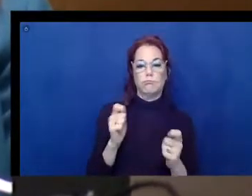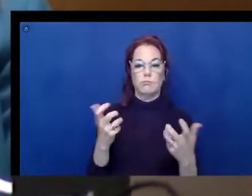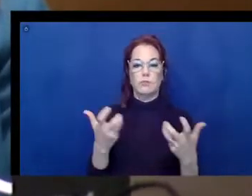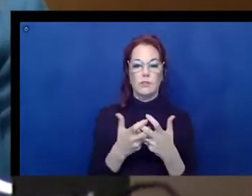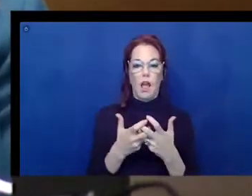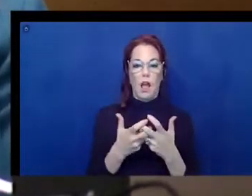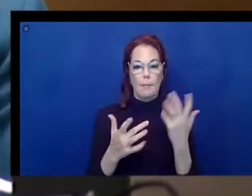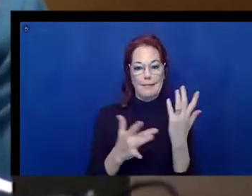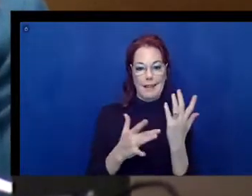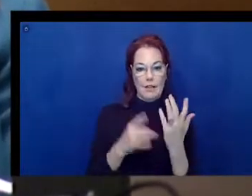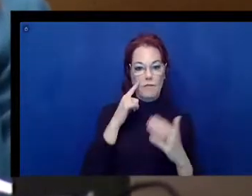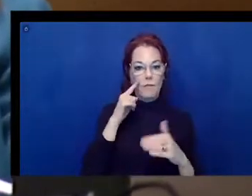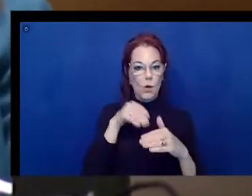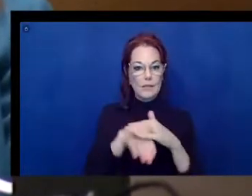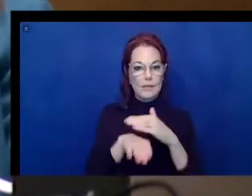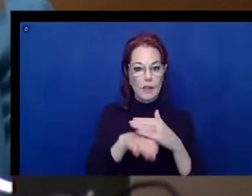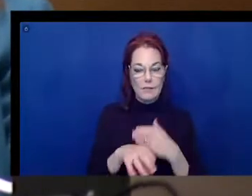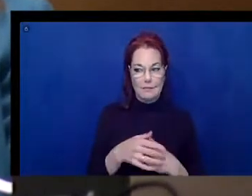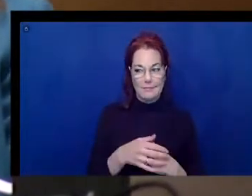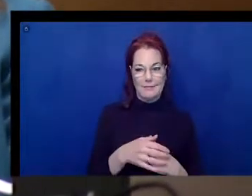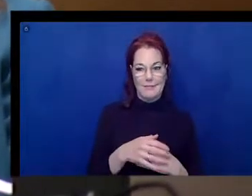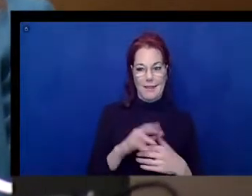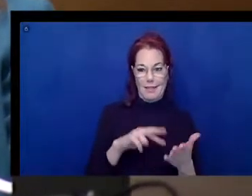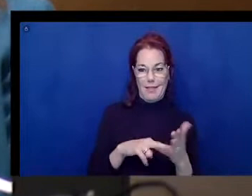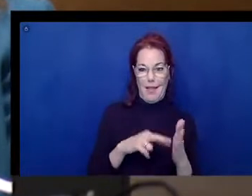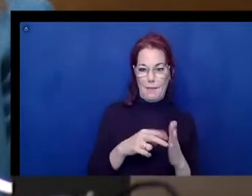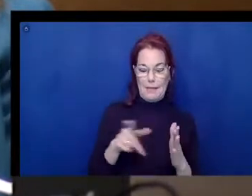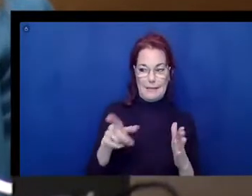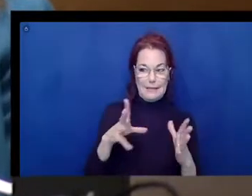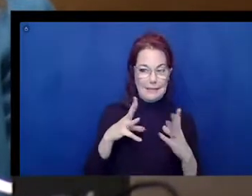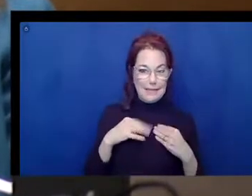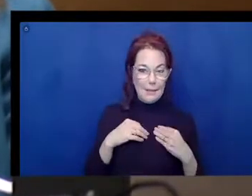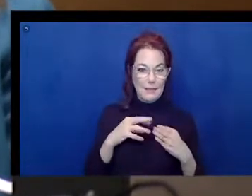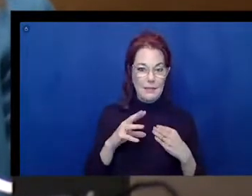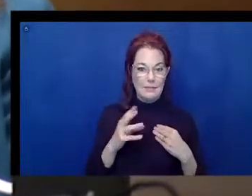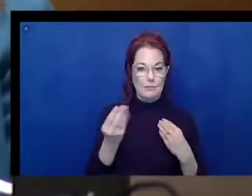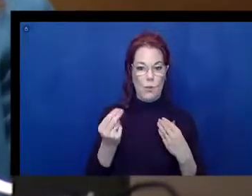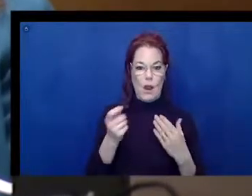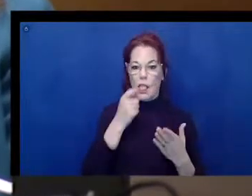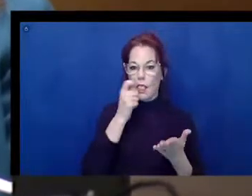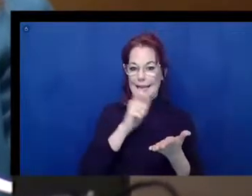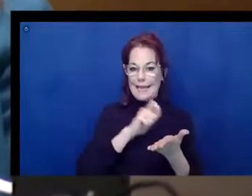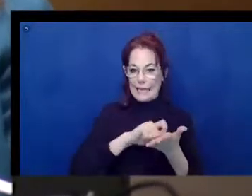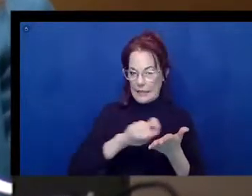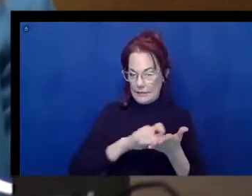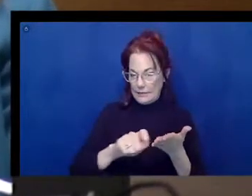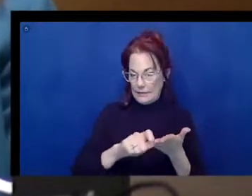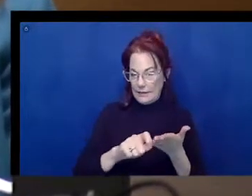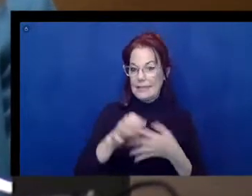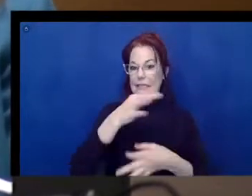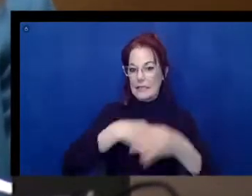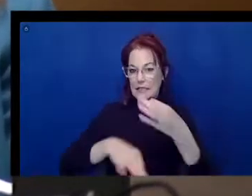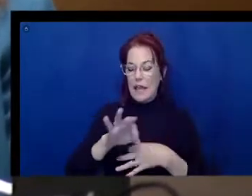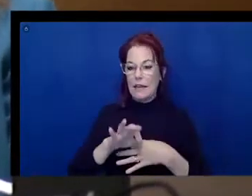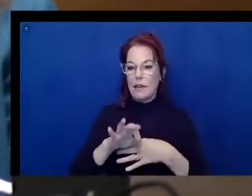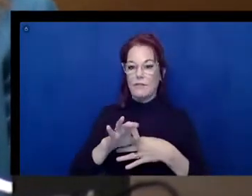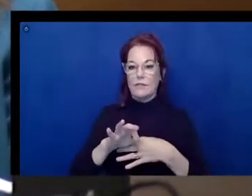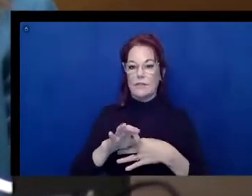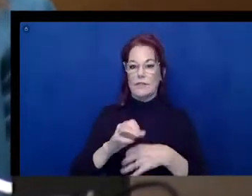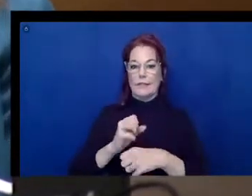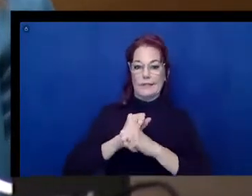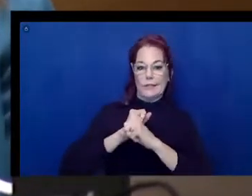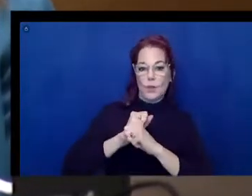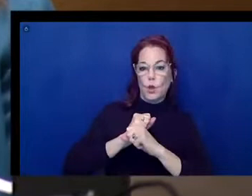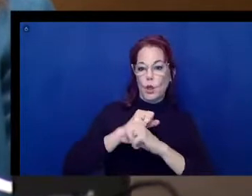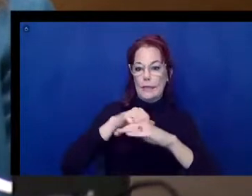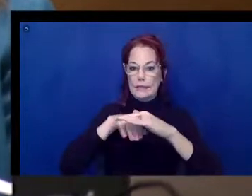wet ink signatures for documents to apply for SSDI benefits in spite of the wide availability, security, and accessibility